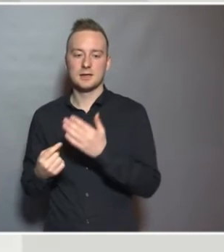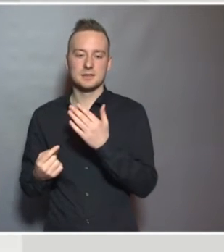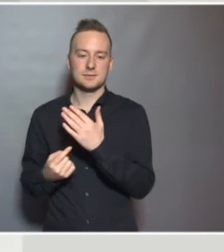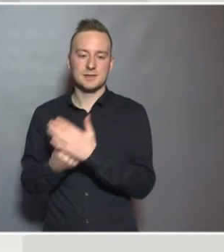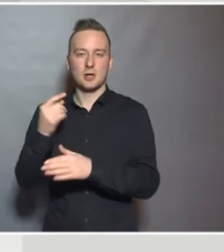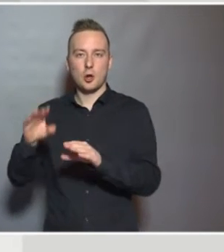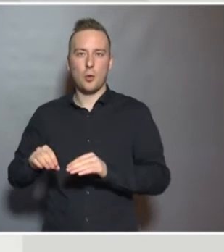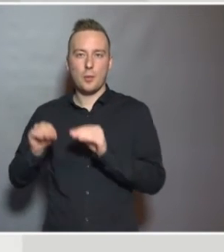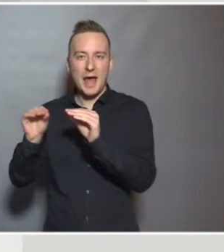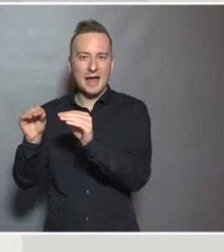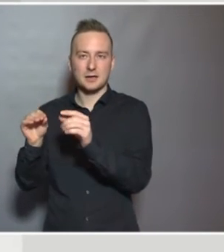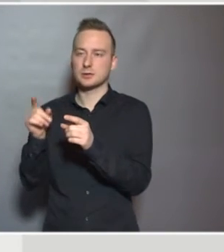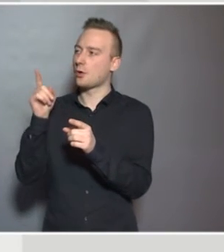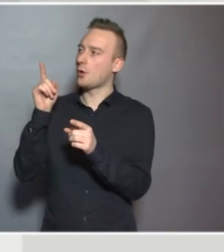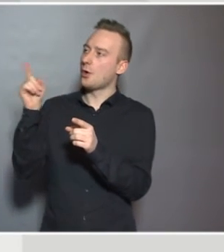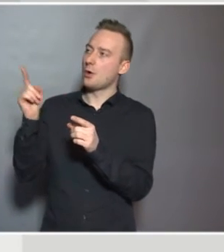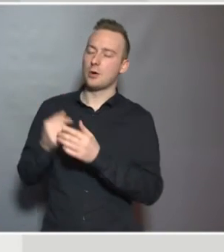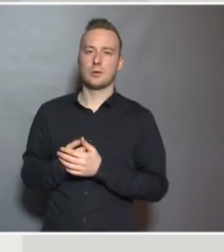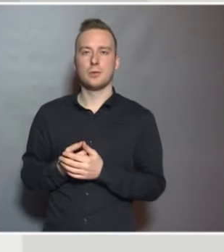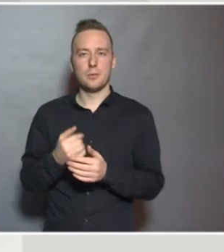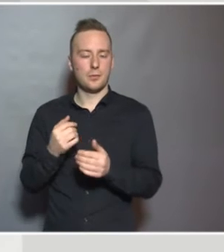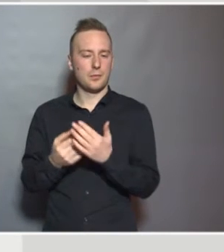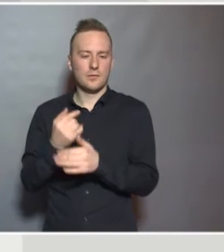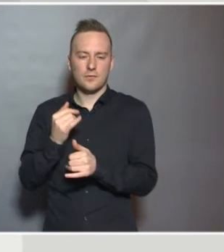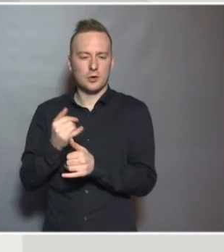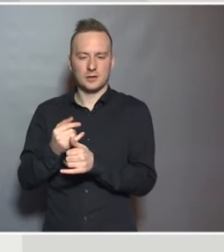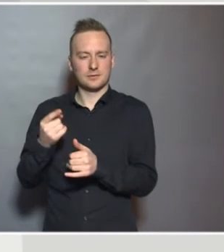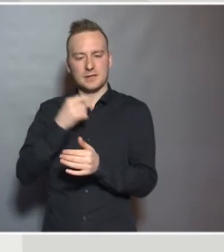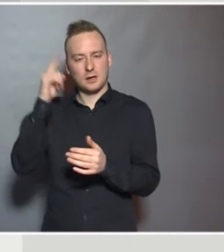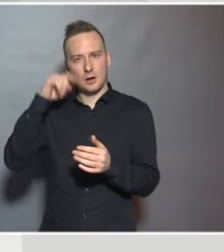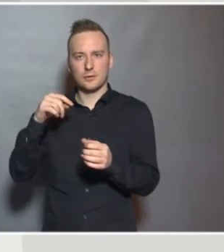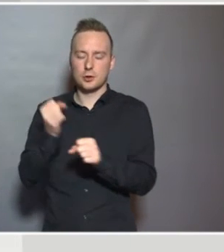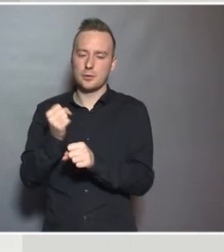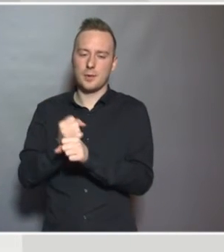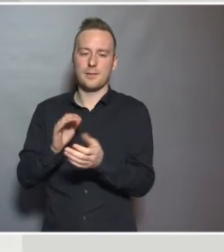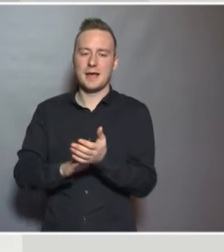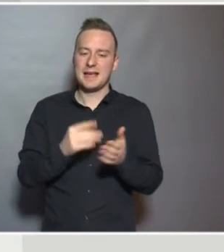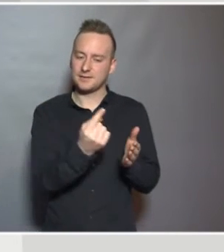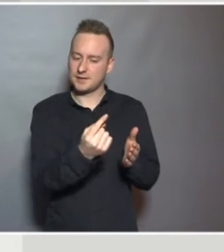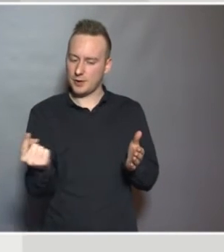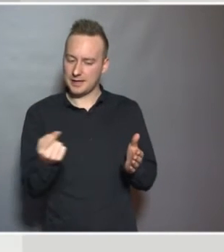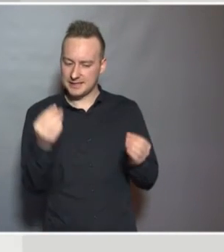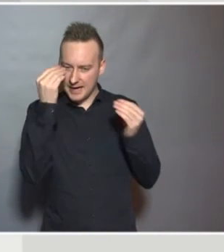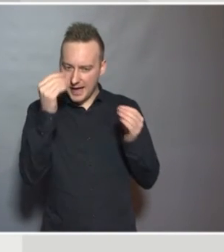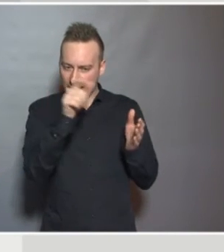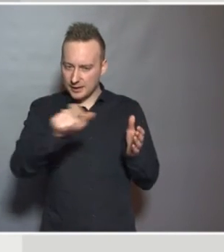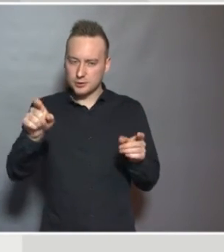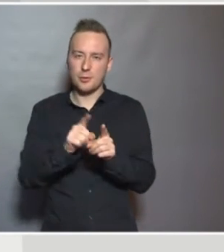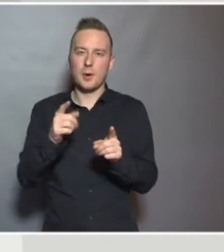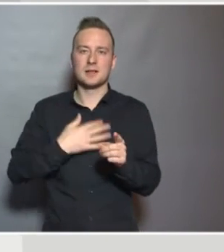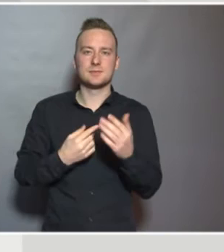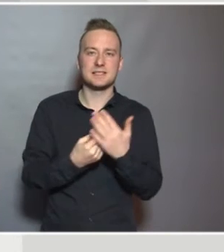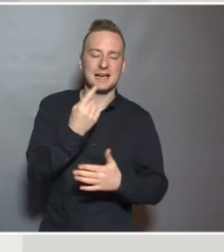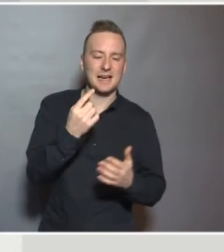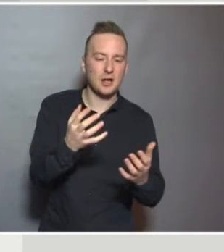Maybe the thinking there was about how can we be working with individual learners who've got particular needs and